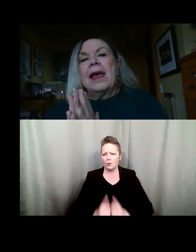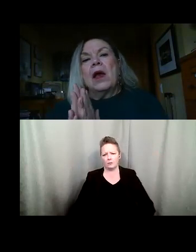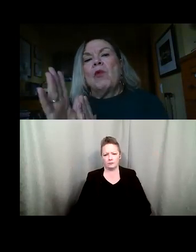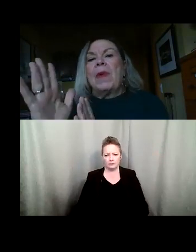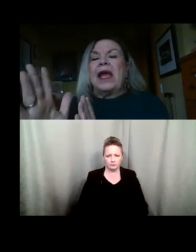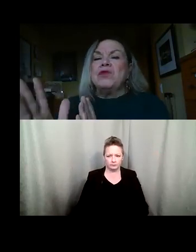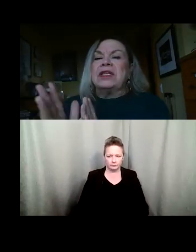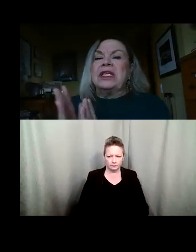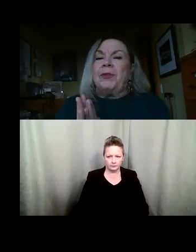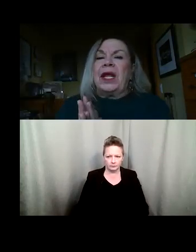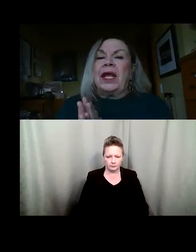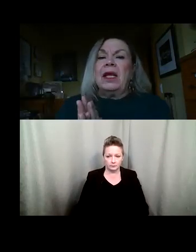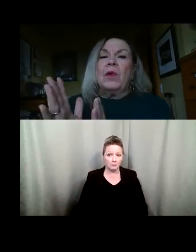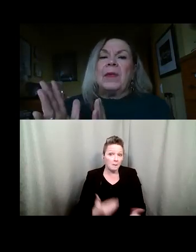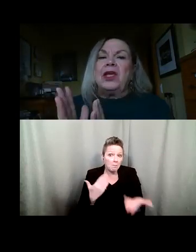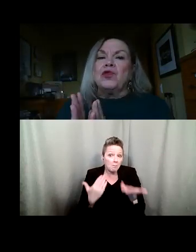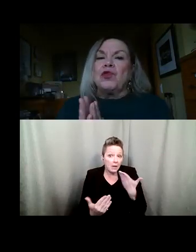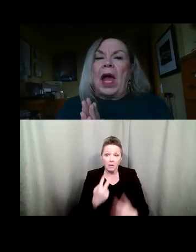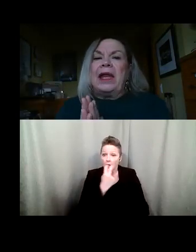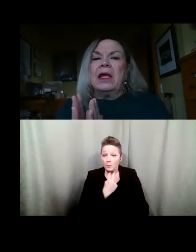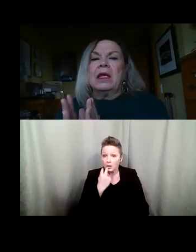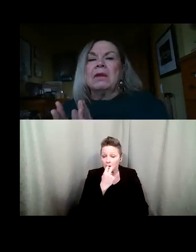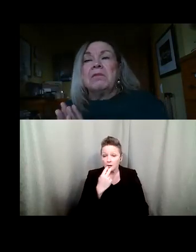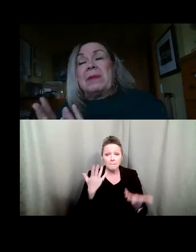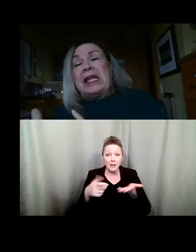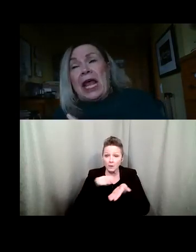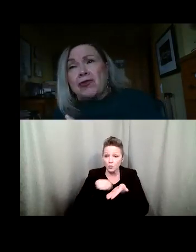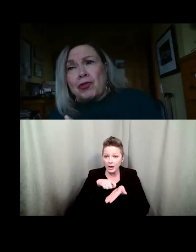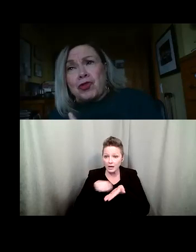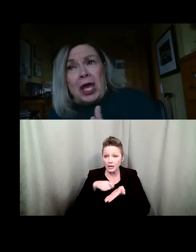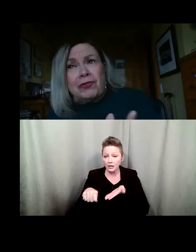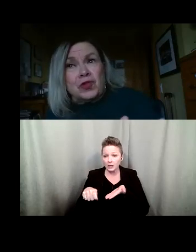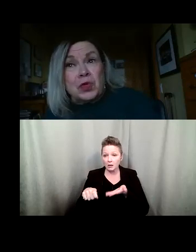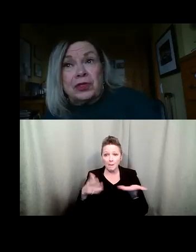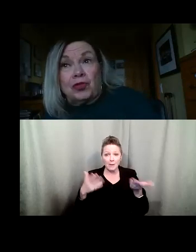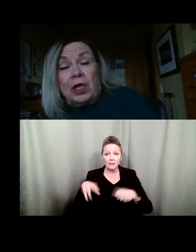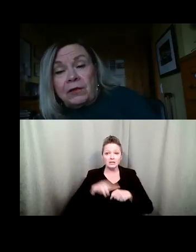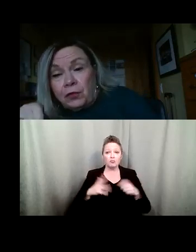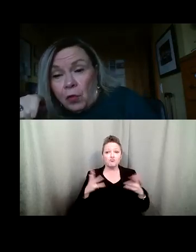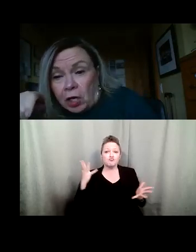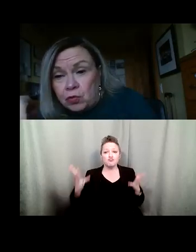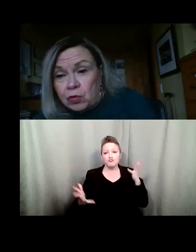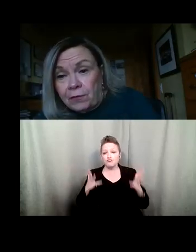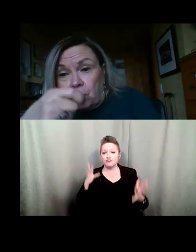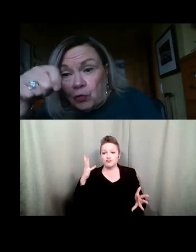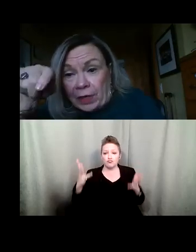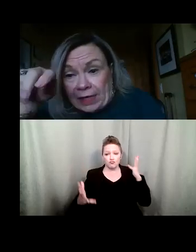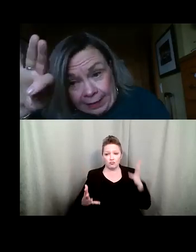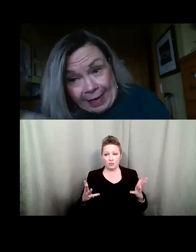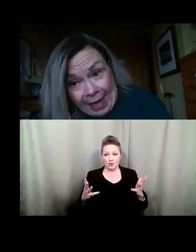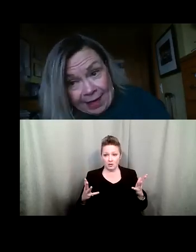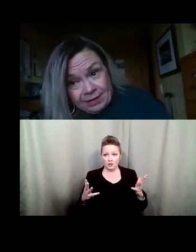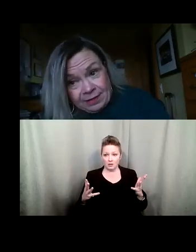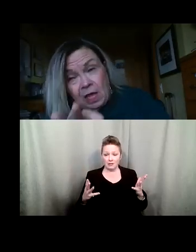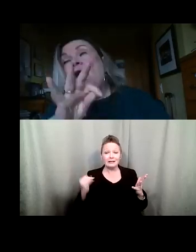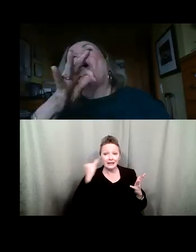communicate we might use lip reading we might use writing maybe natural gestures which is good if you are you if you're doing